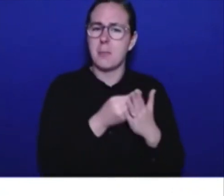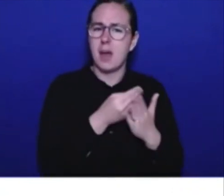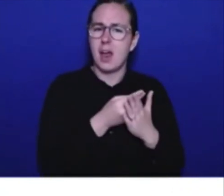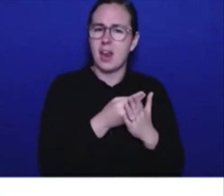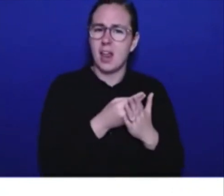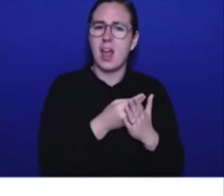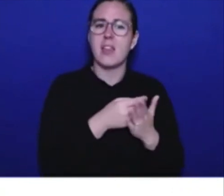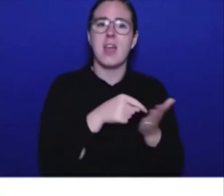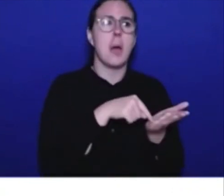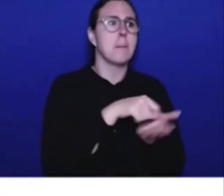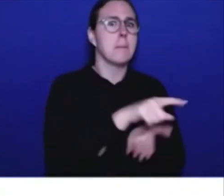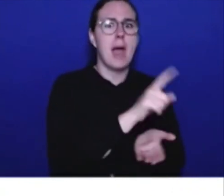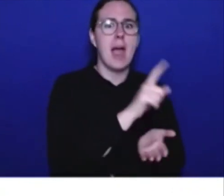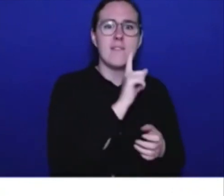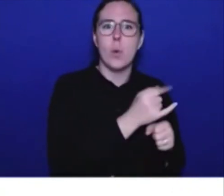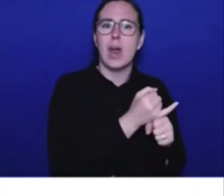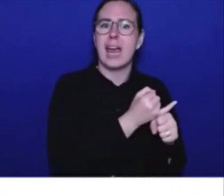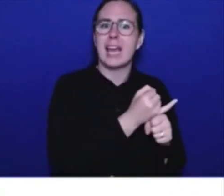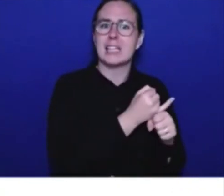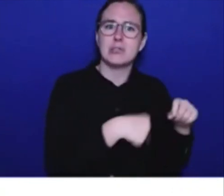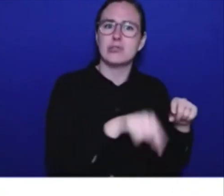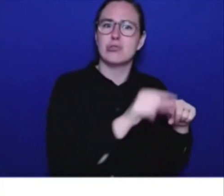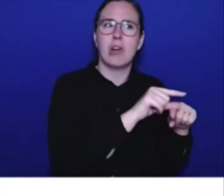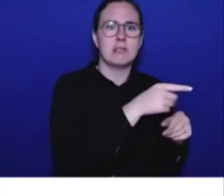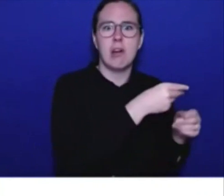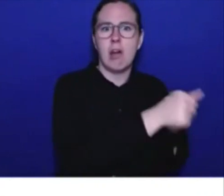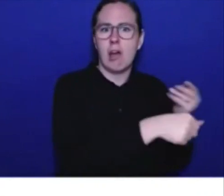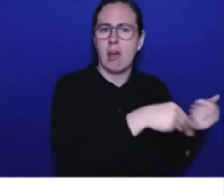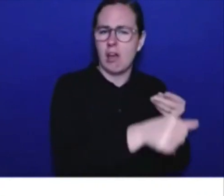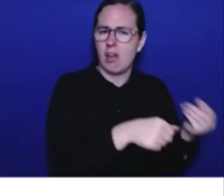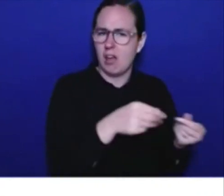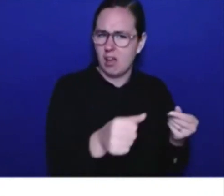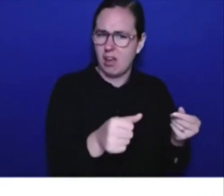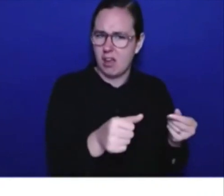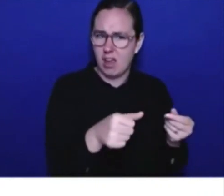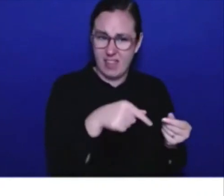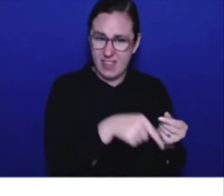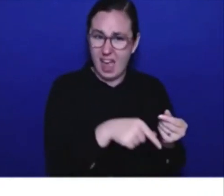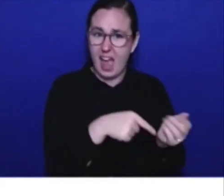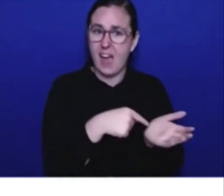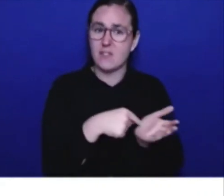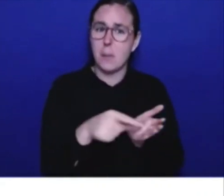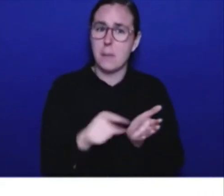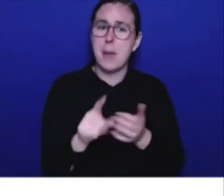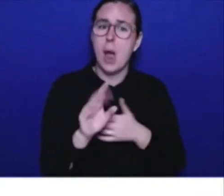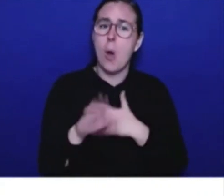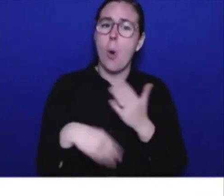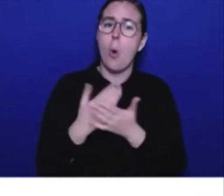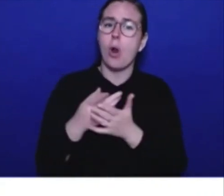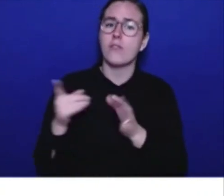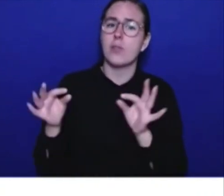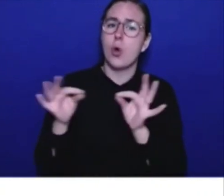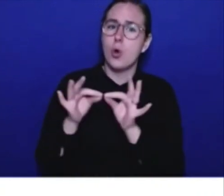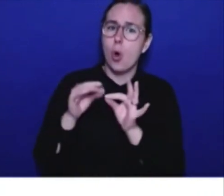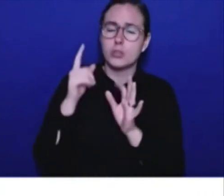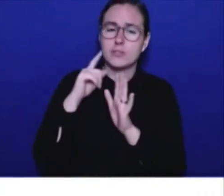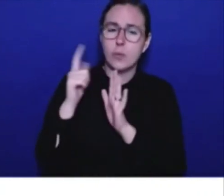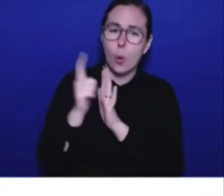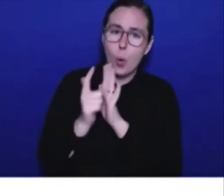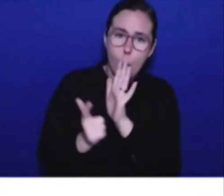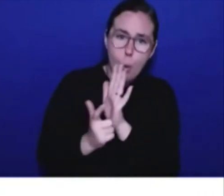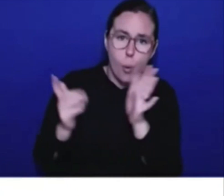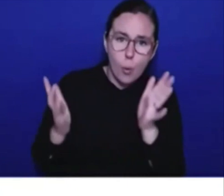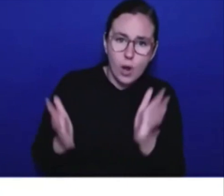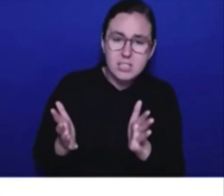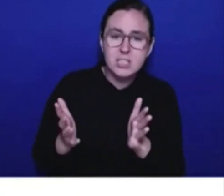to pay all the administration costs of their litigation. And then, at the end of it, the lawyer would take a third of their award that was supposed to be money